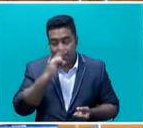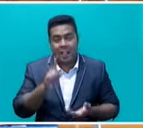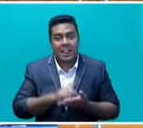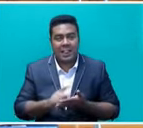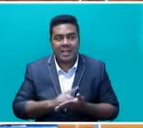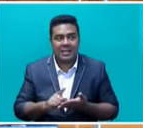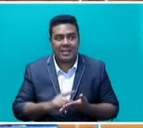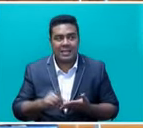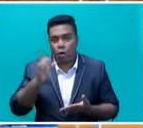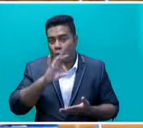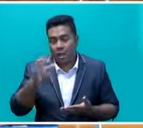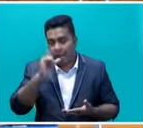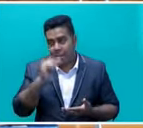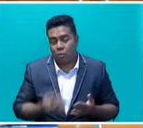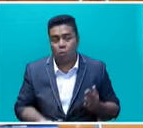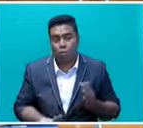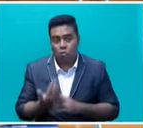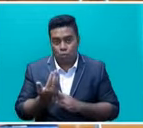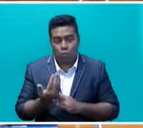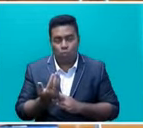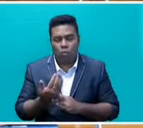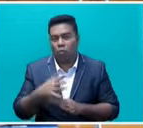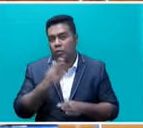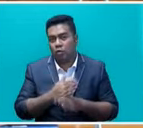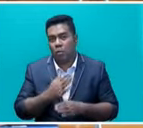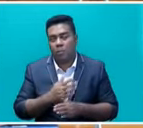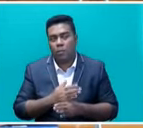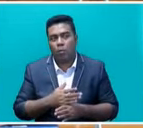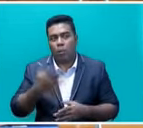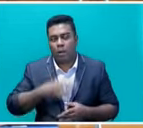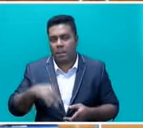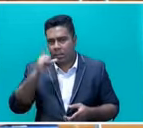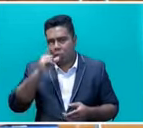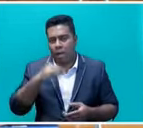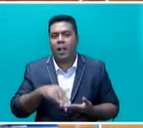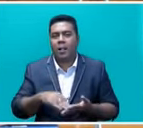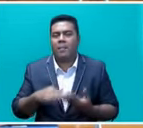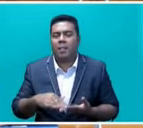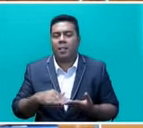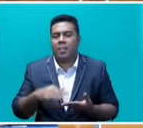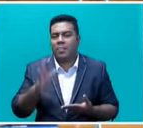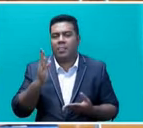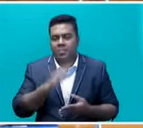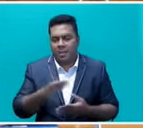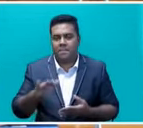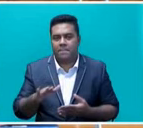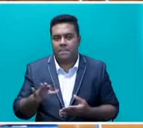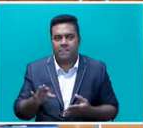on who may not be able to get jobs. We want to be able to help them even after the period of November.